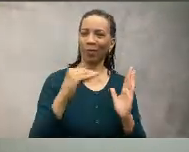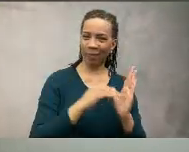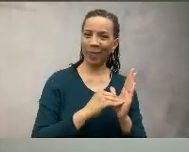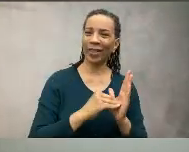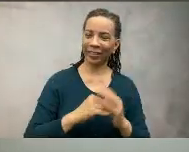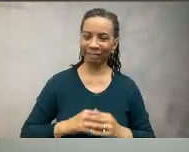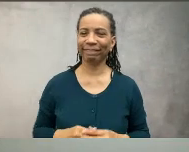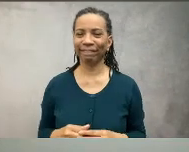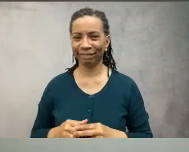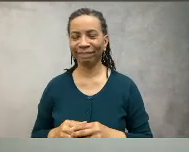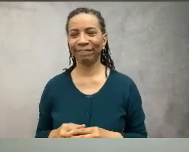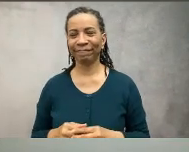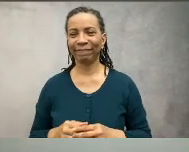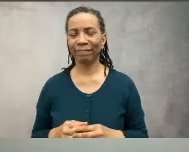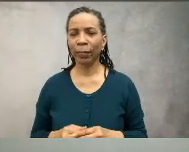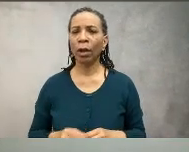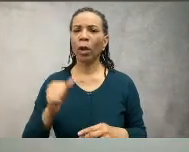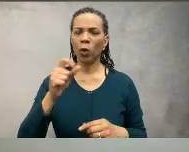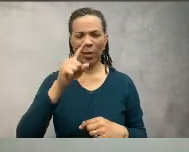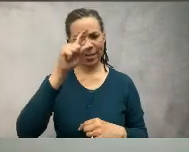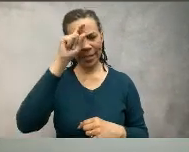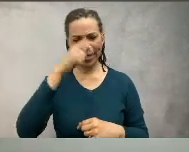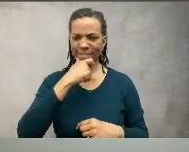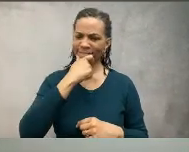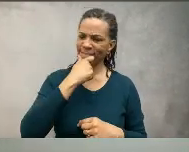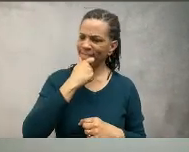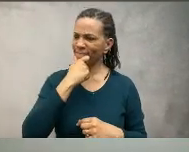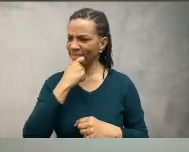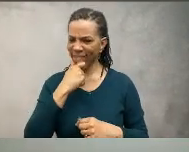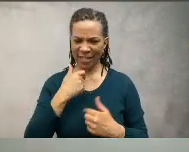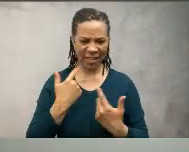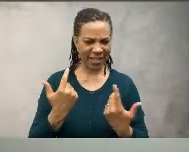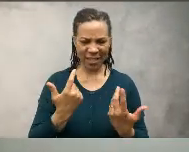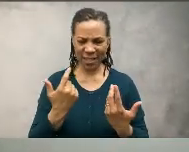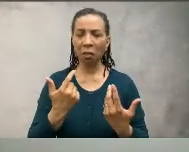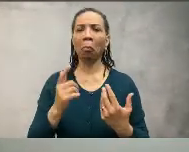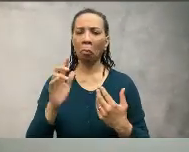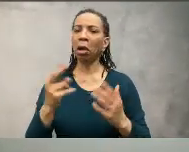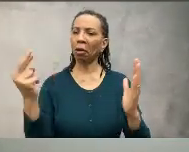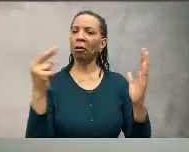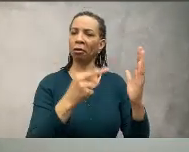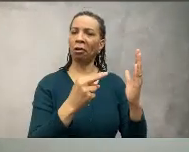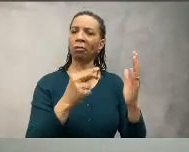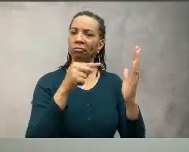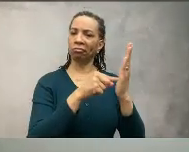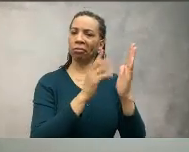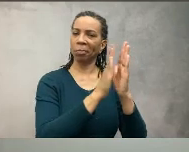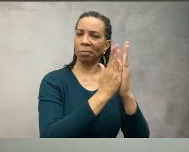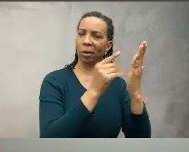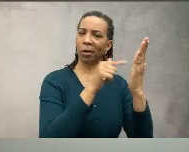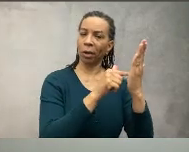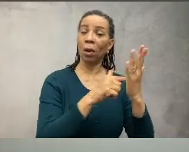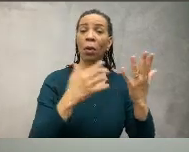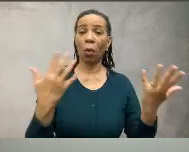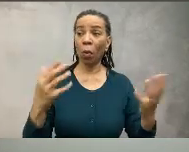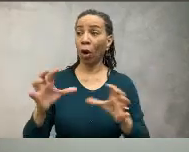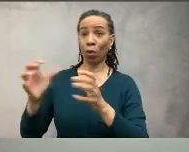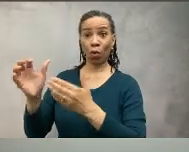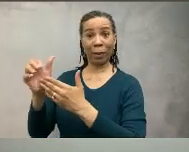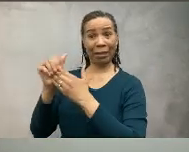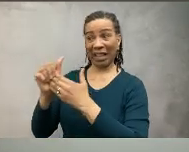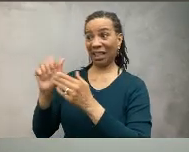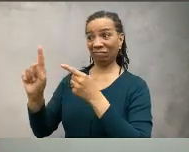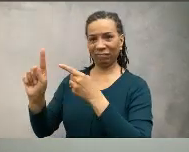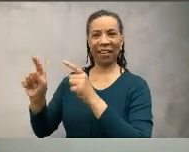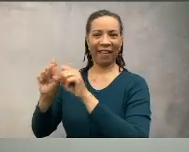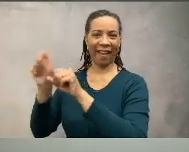reward that you plan on giving yourself for completing this program. If you have any further questions regarding this session, refer back to your